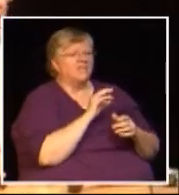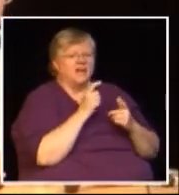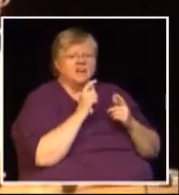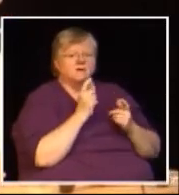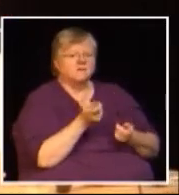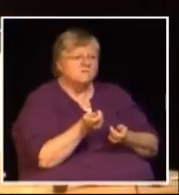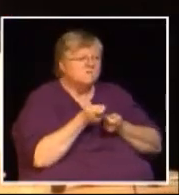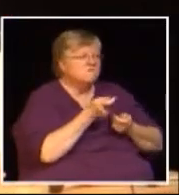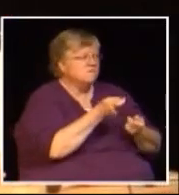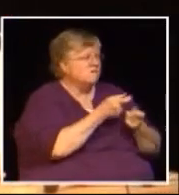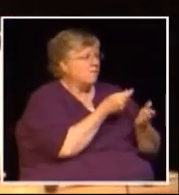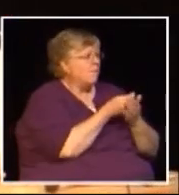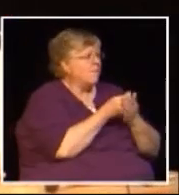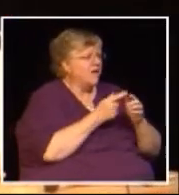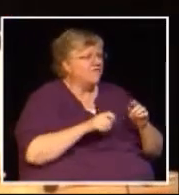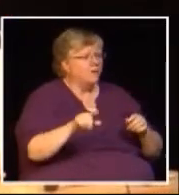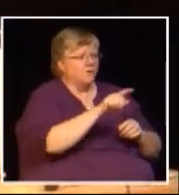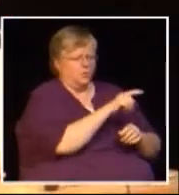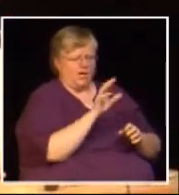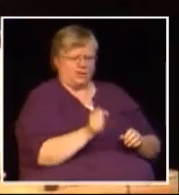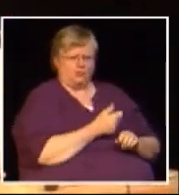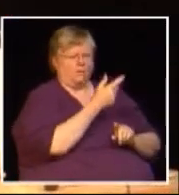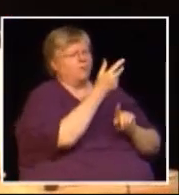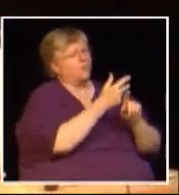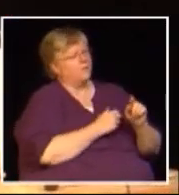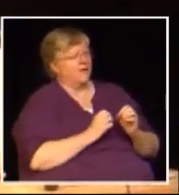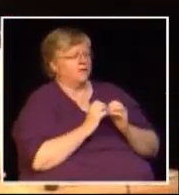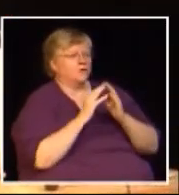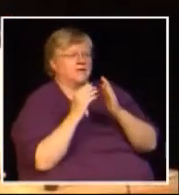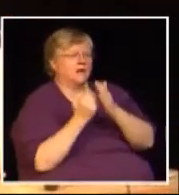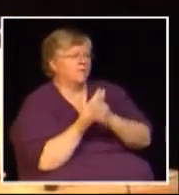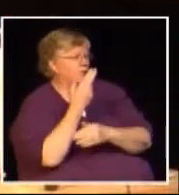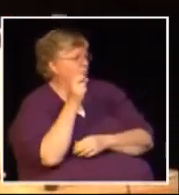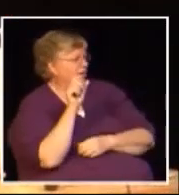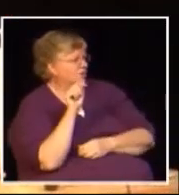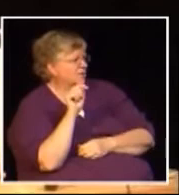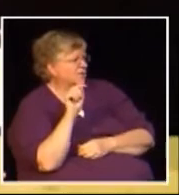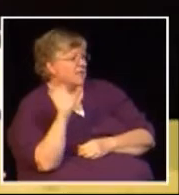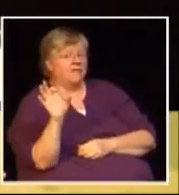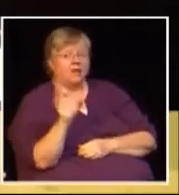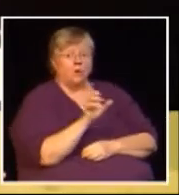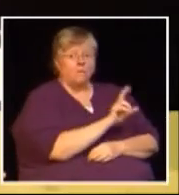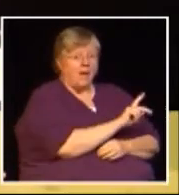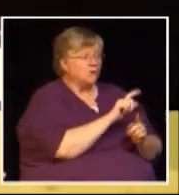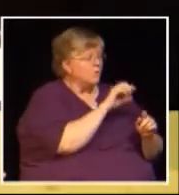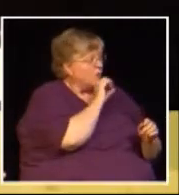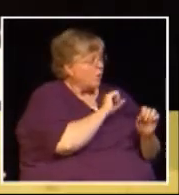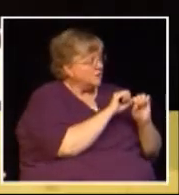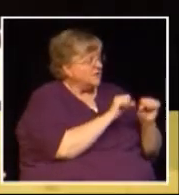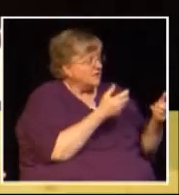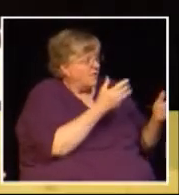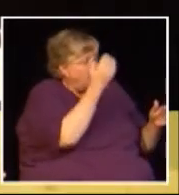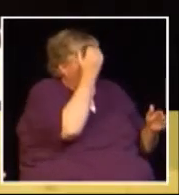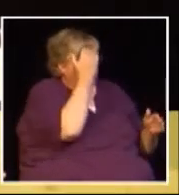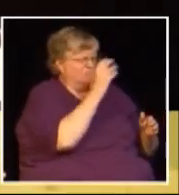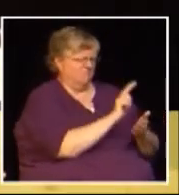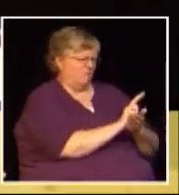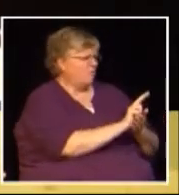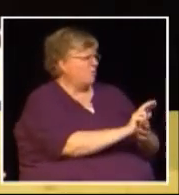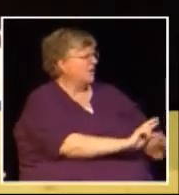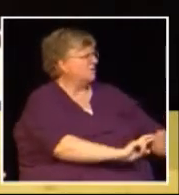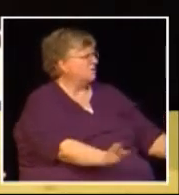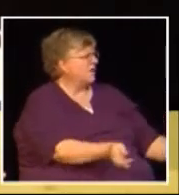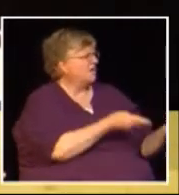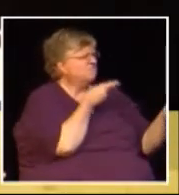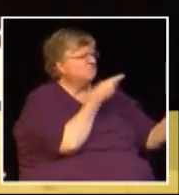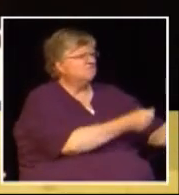more years after we vote this tax out it took them about three months to implement it you're going back to a system they already know it could take them three weeks if they